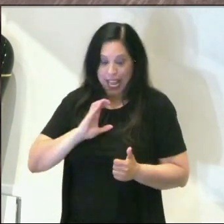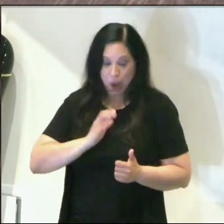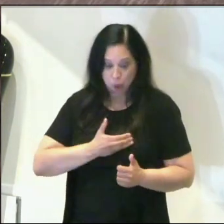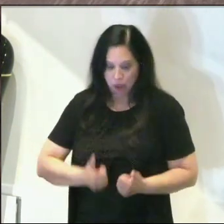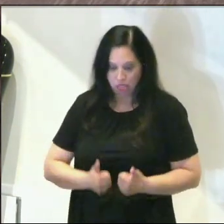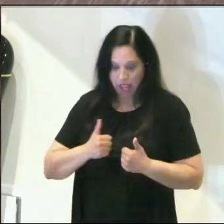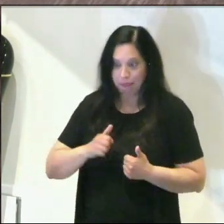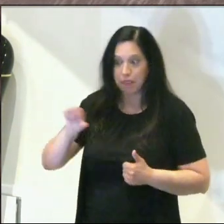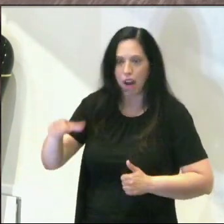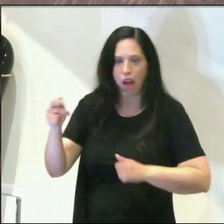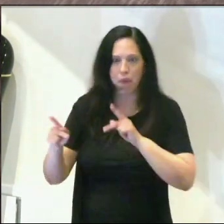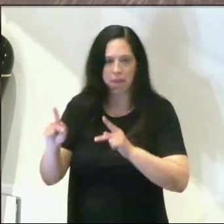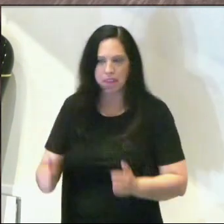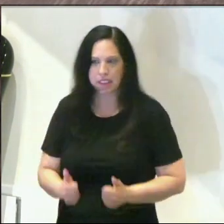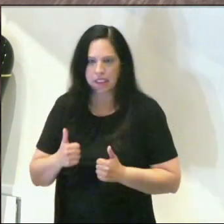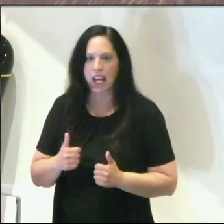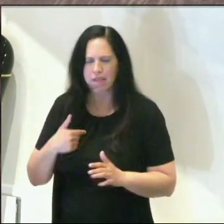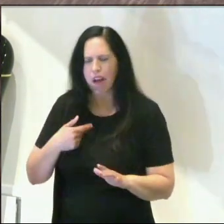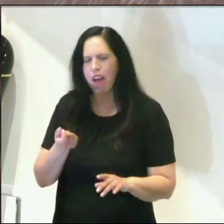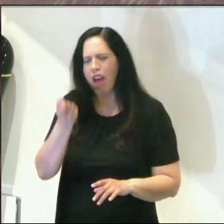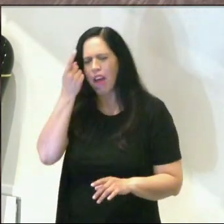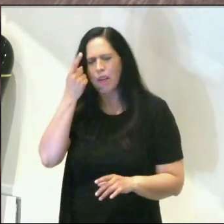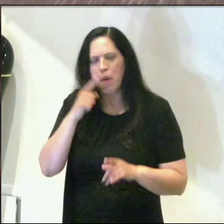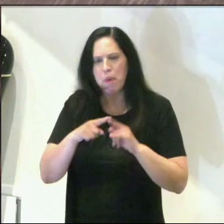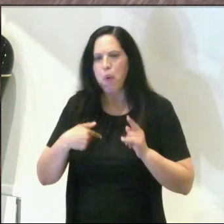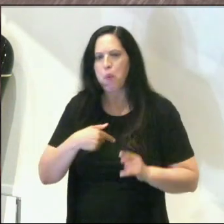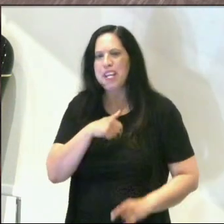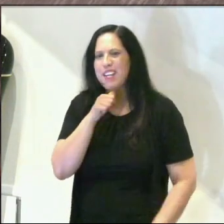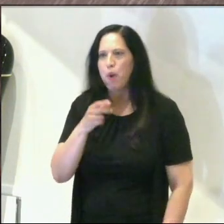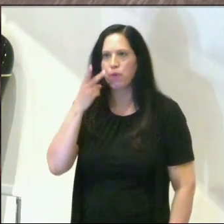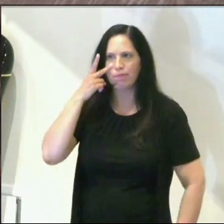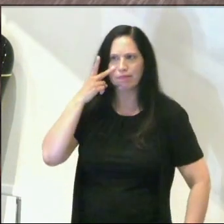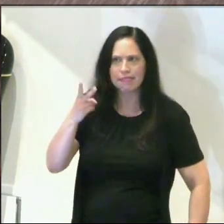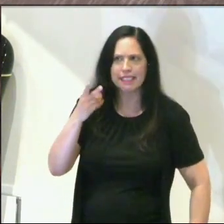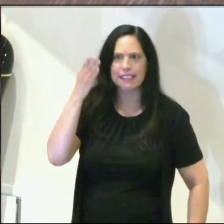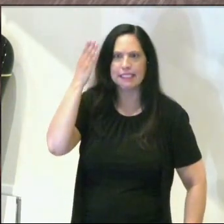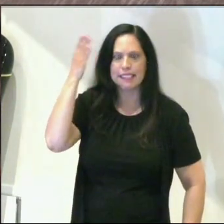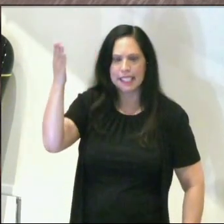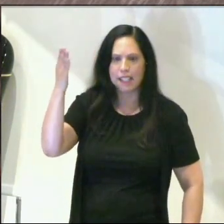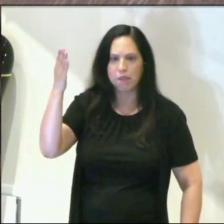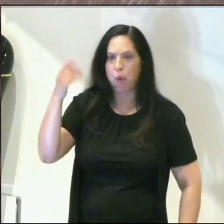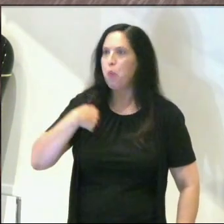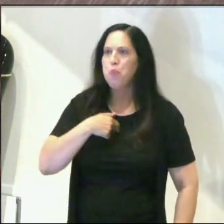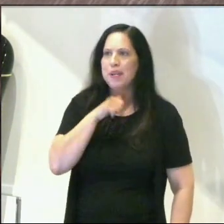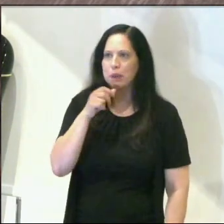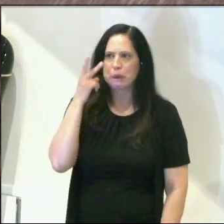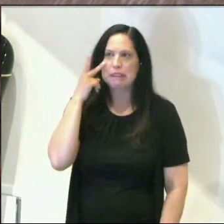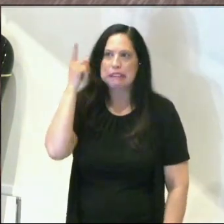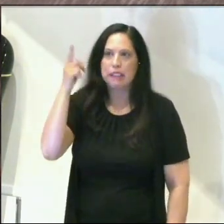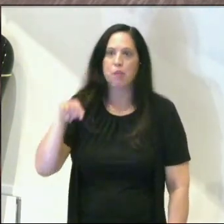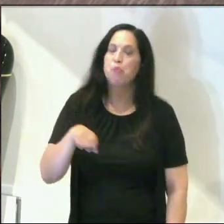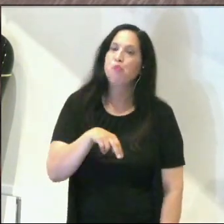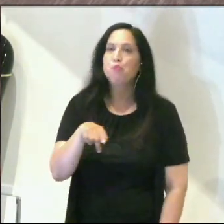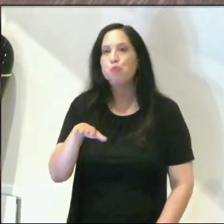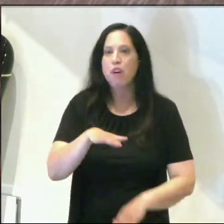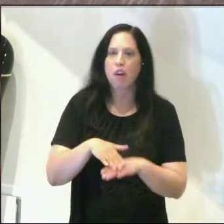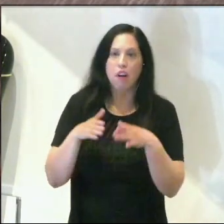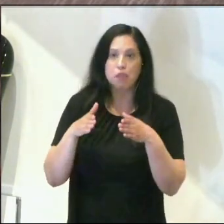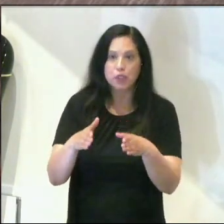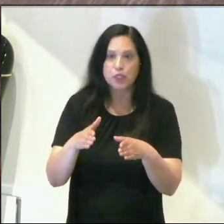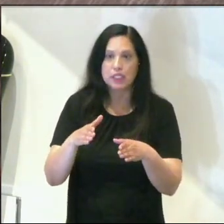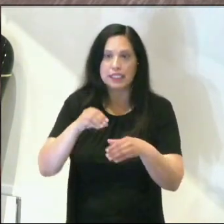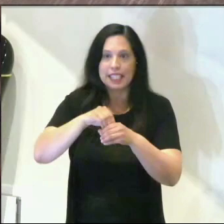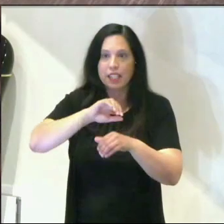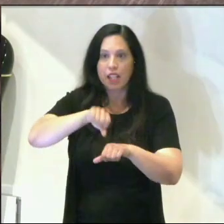lives and the lives of others. I get that. But we don't see him. We don't see him walking around on the streets. We don't see him in locked upper